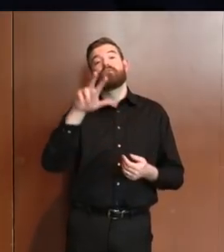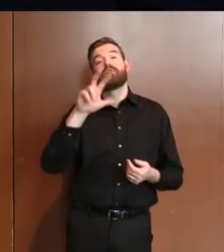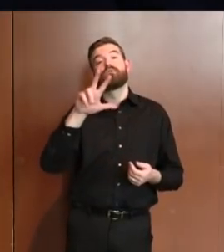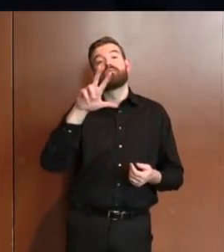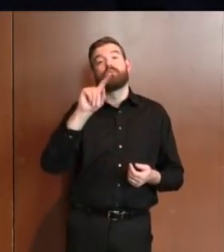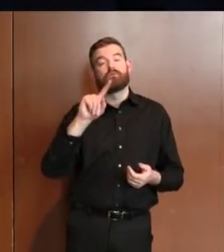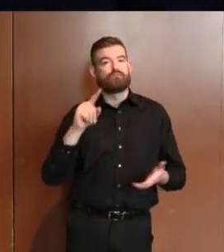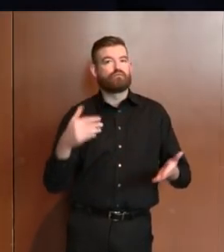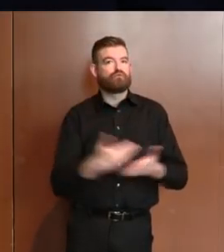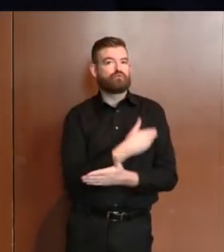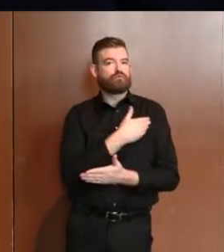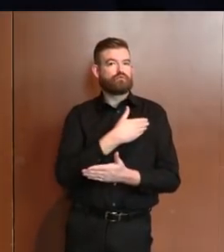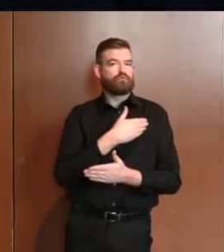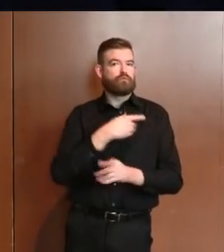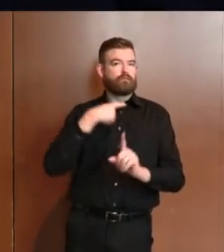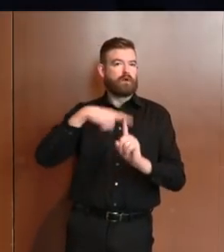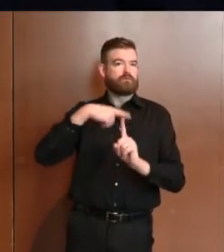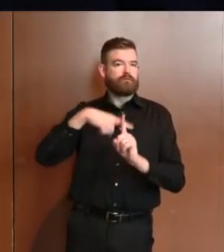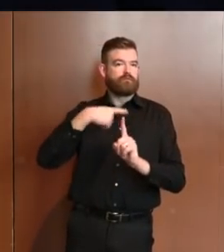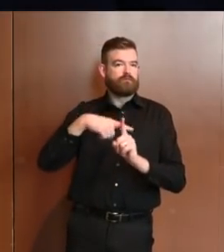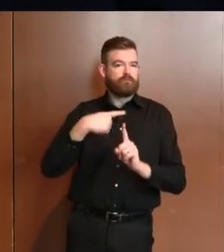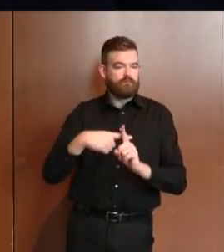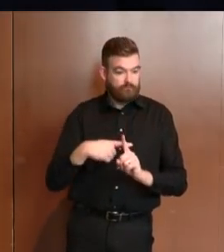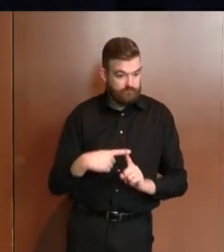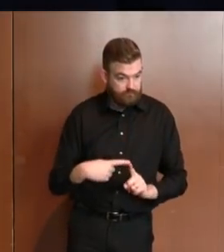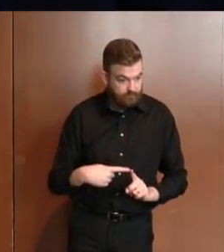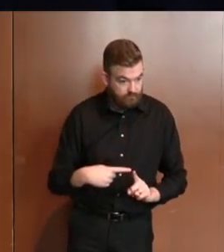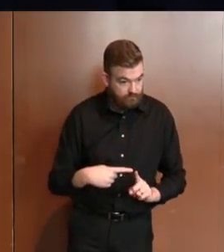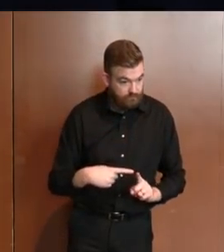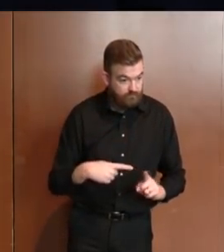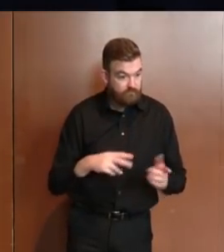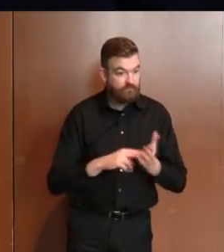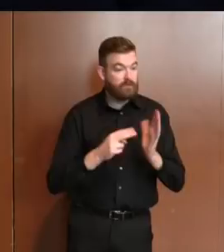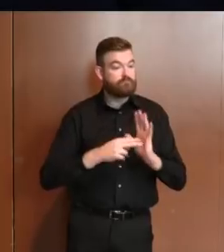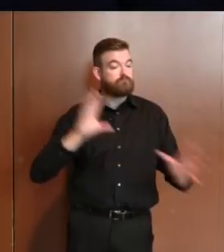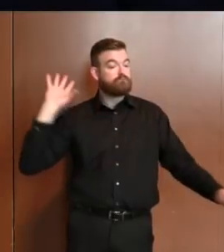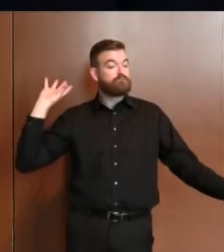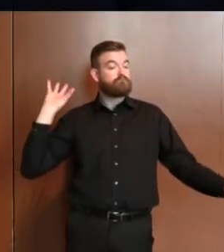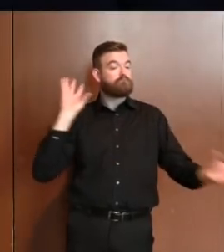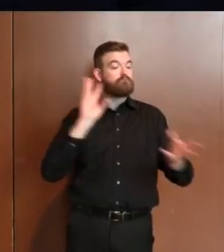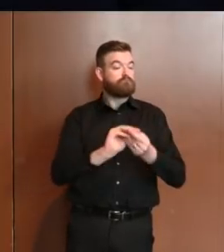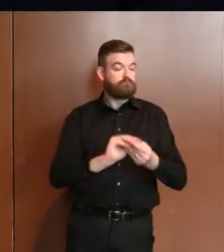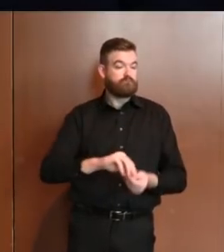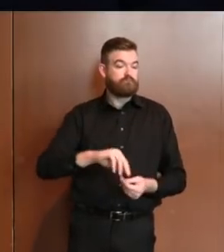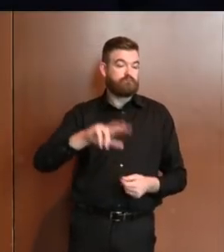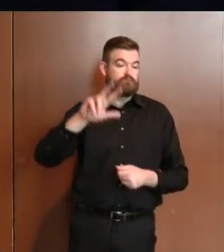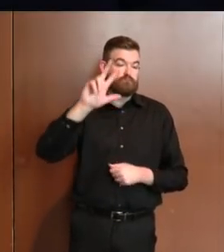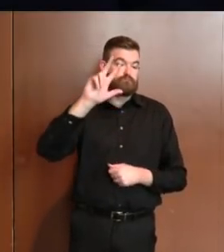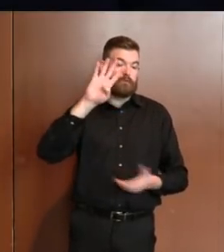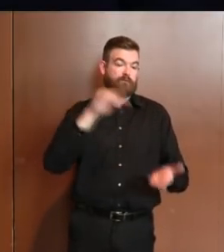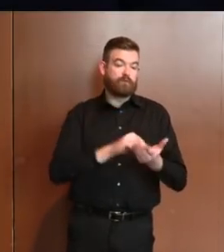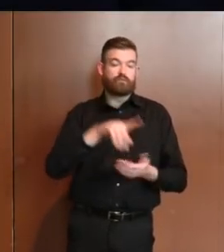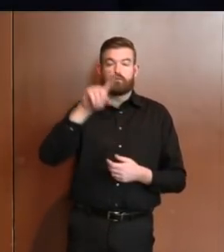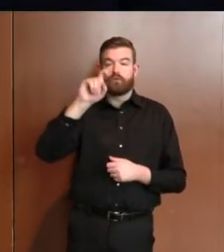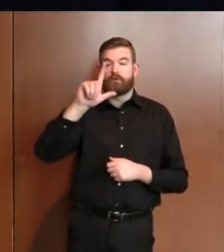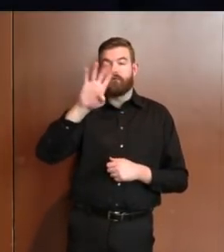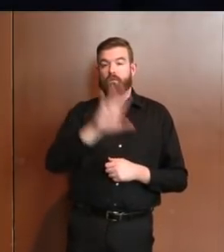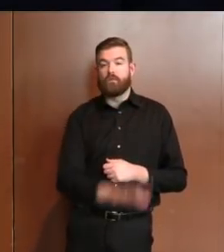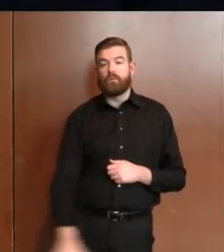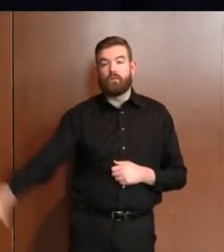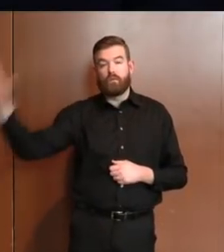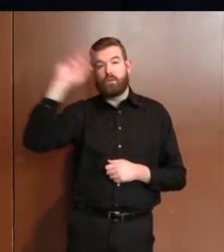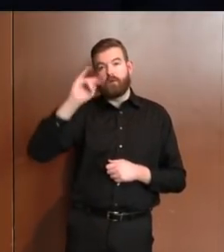,124 cases in this state that will continue to grow. We need the volunteers. We need the field